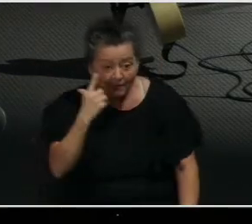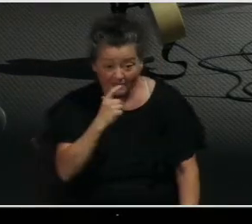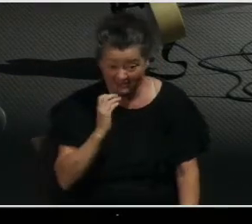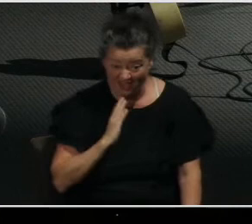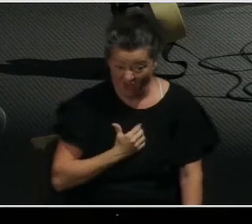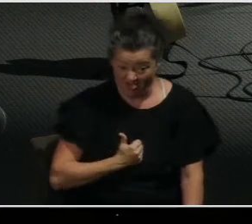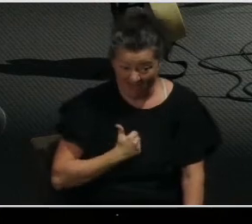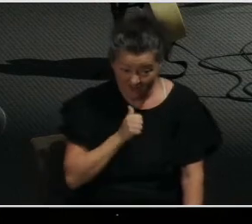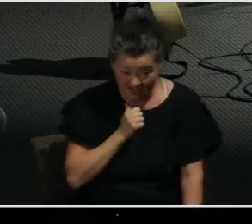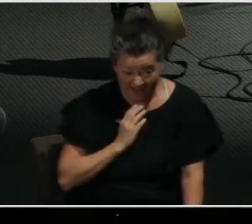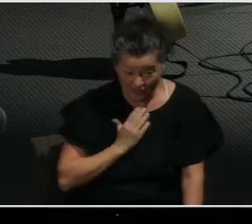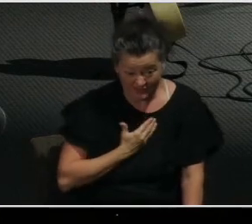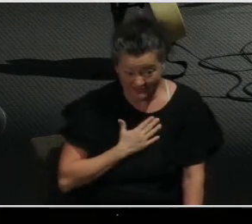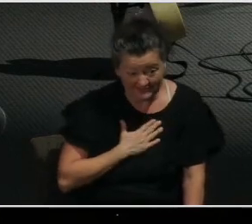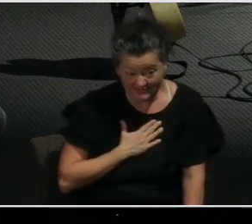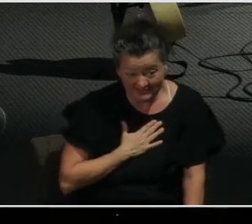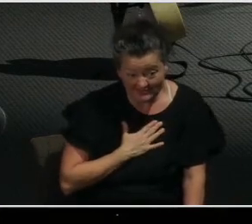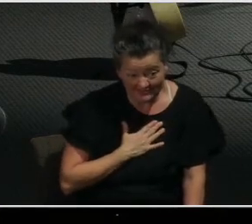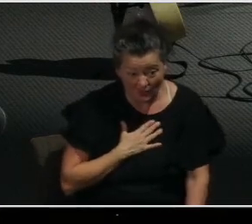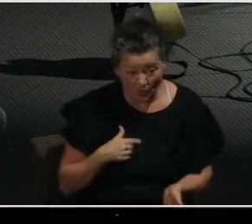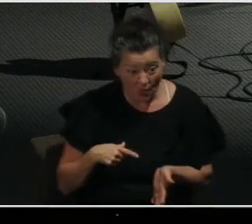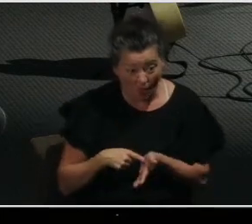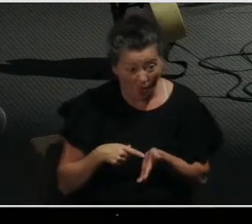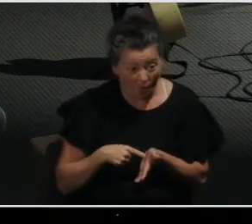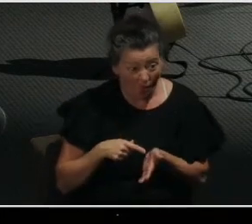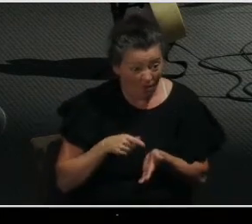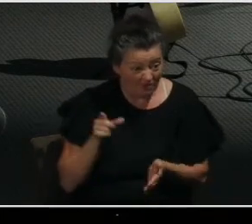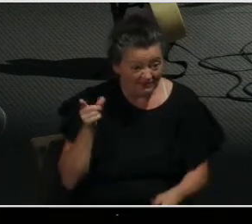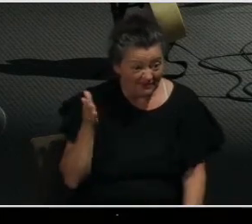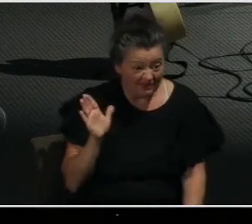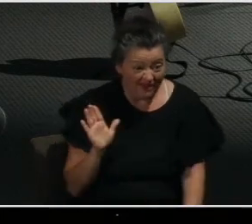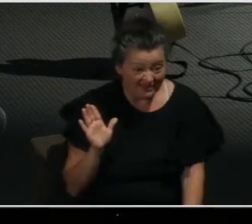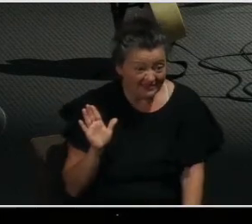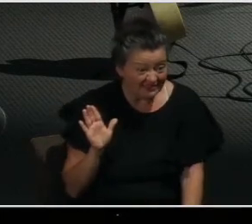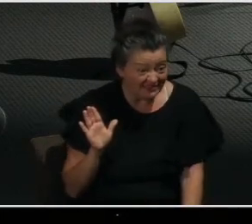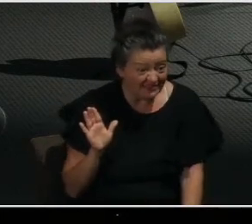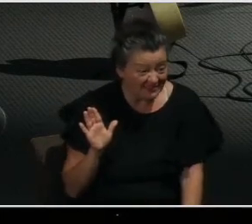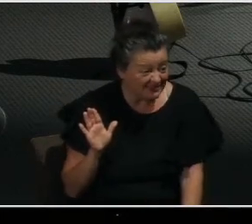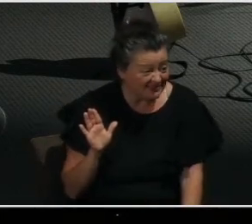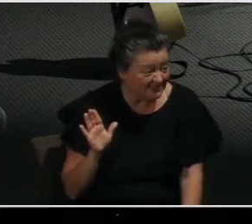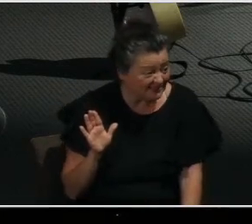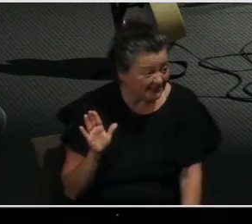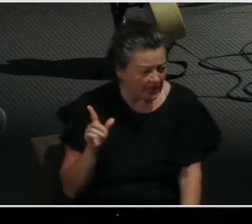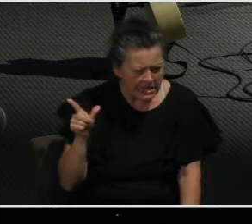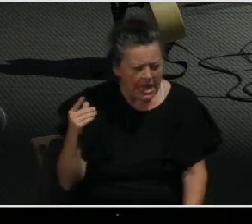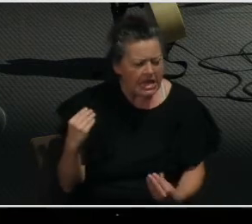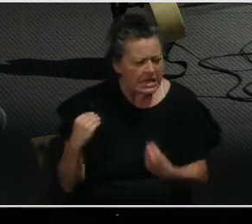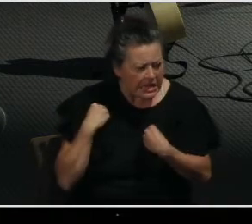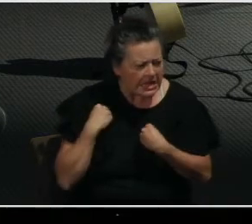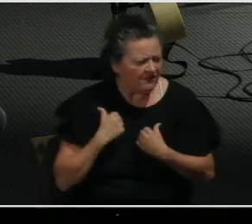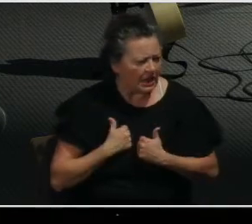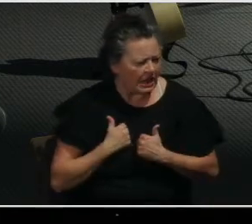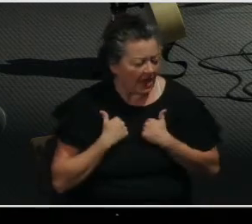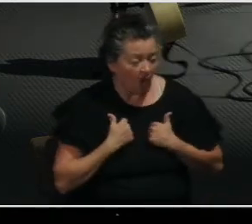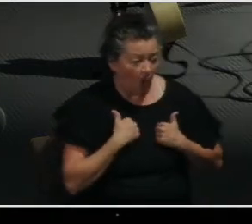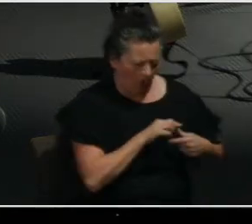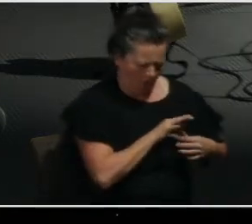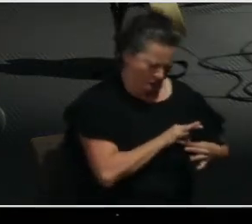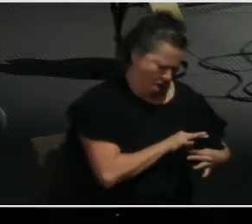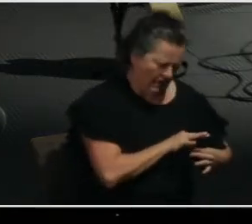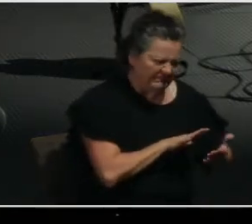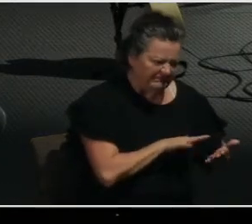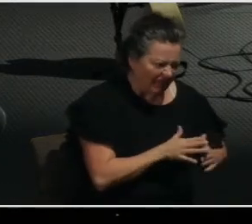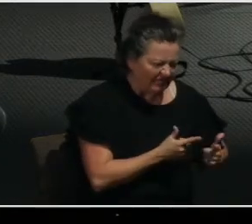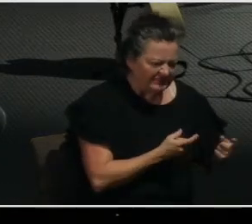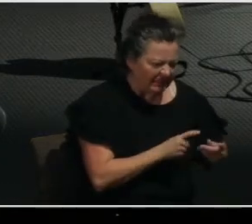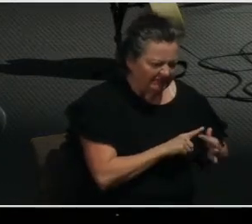He gave us life. He gave his son to die for us. God has shown incredible grace